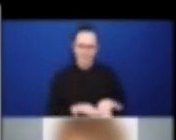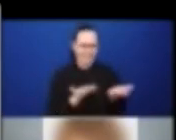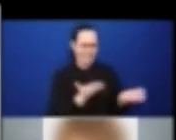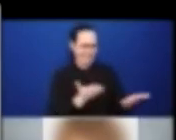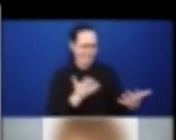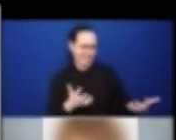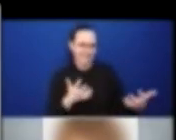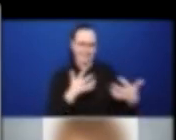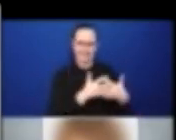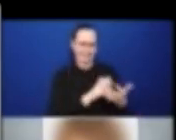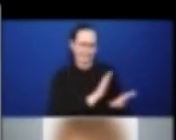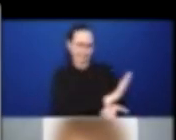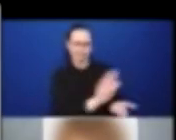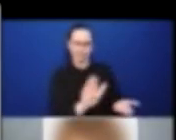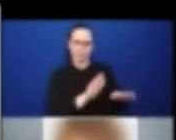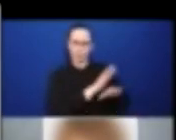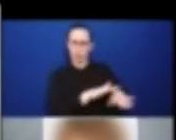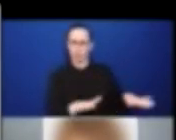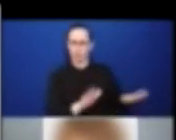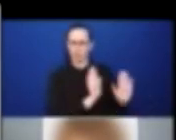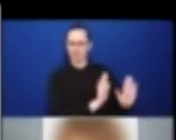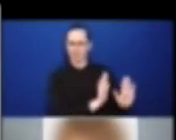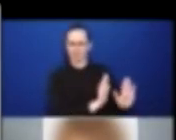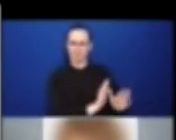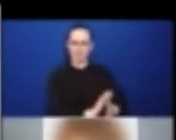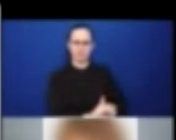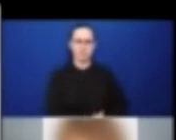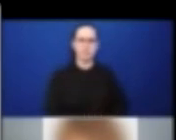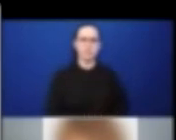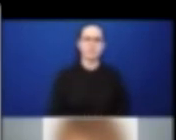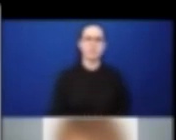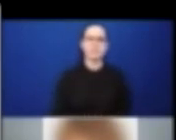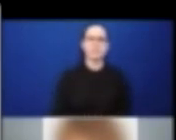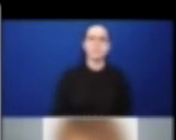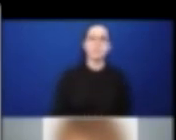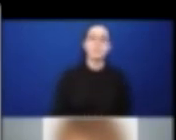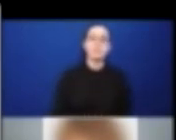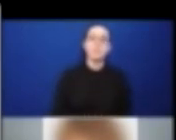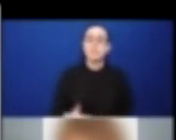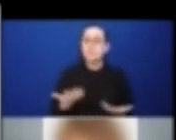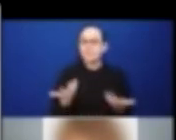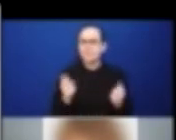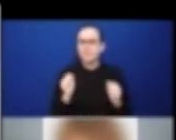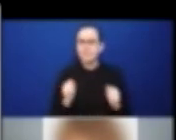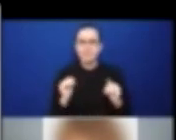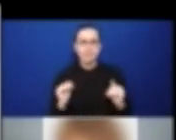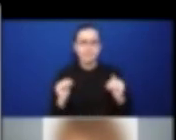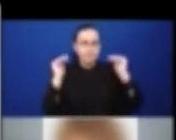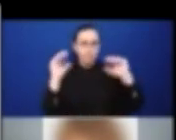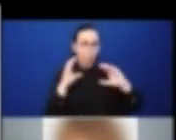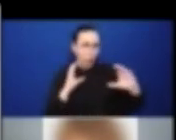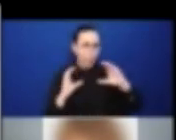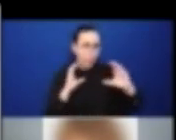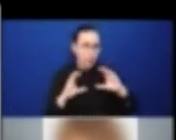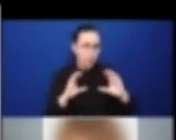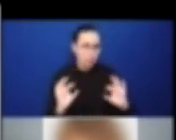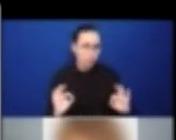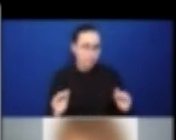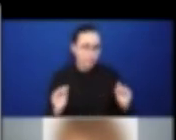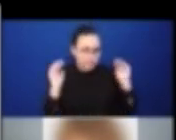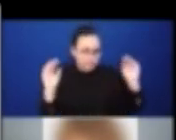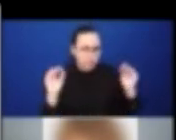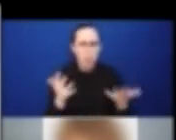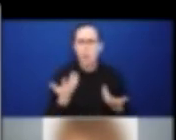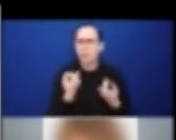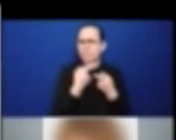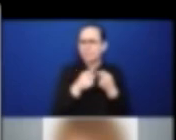context, either by providing better communication strategies or filling other ways of providing other services